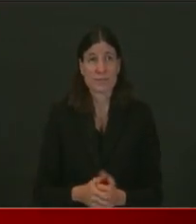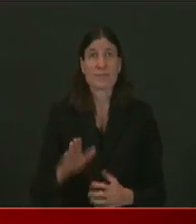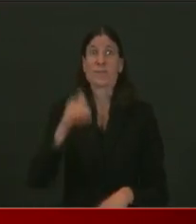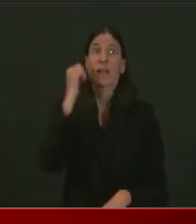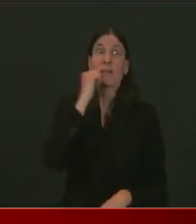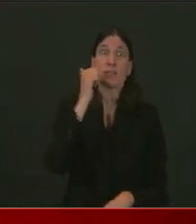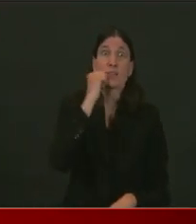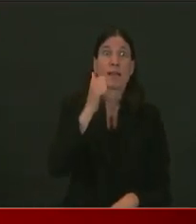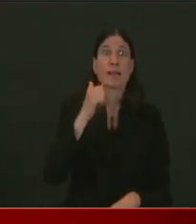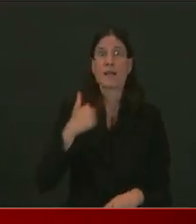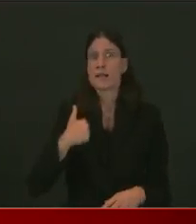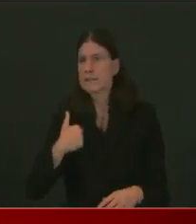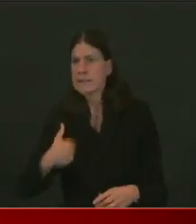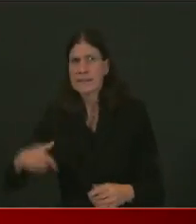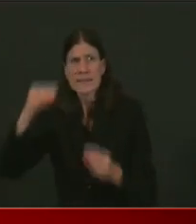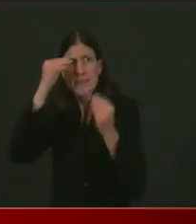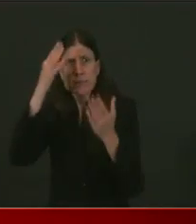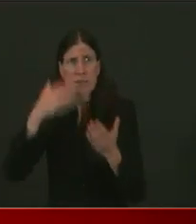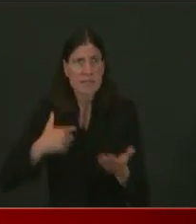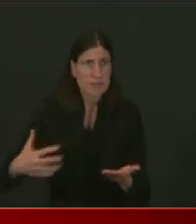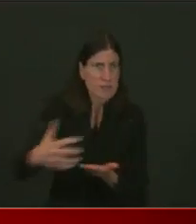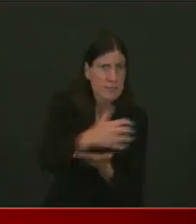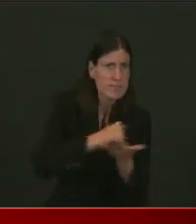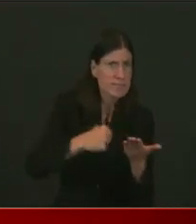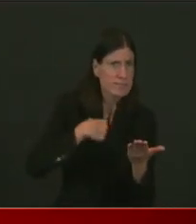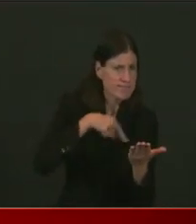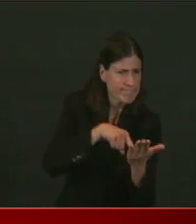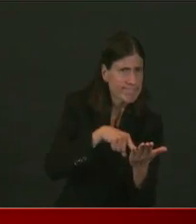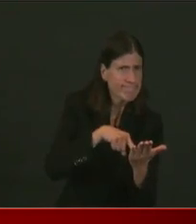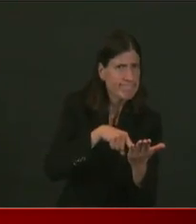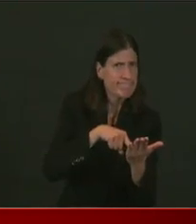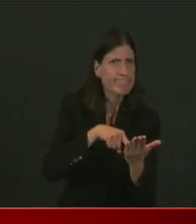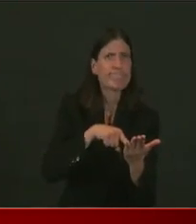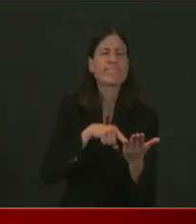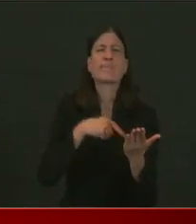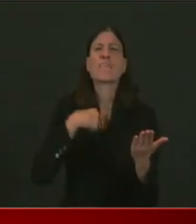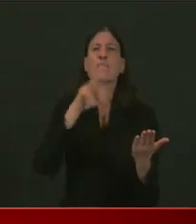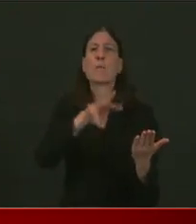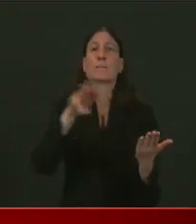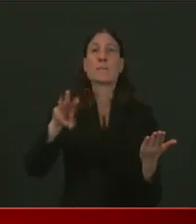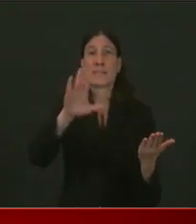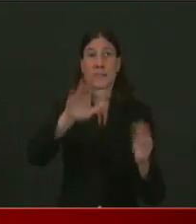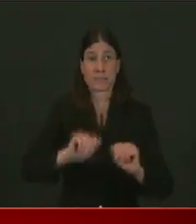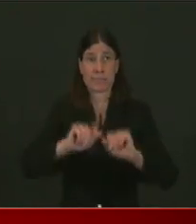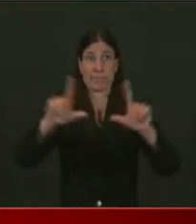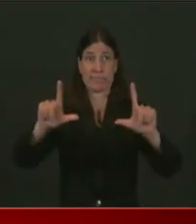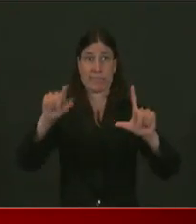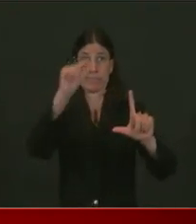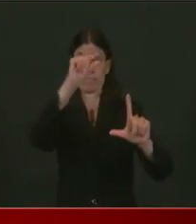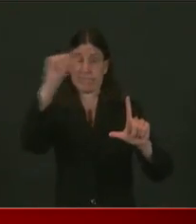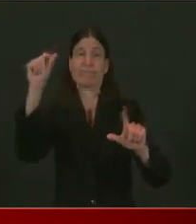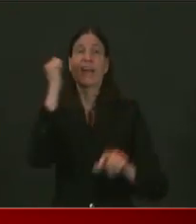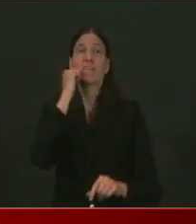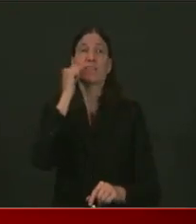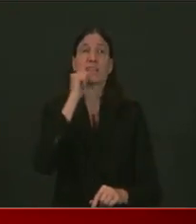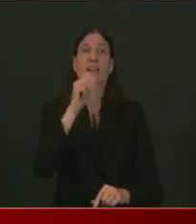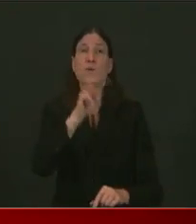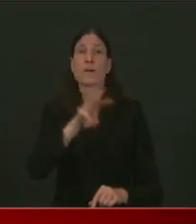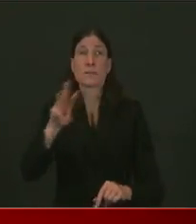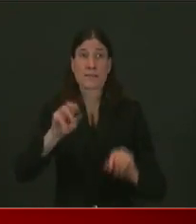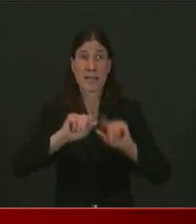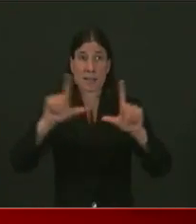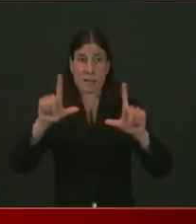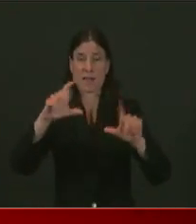go on the governor's office website and sign up for daily COVID email updates. We have many